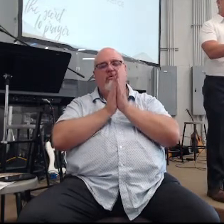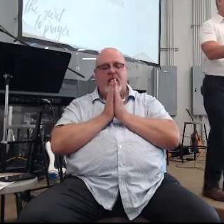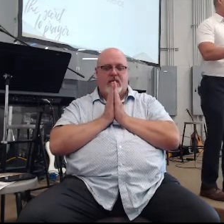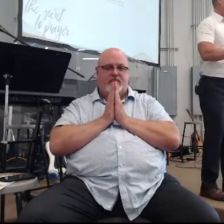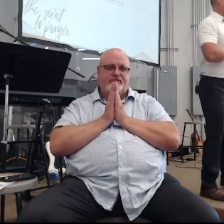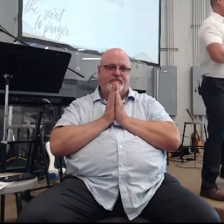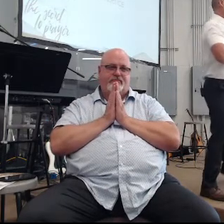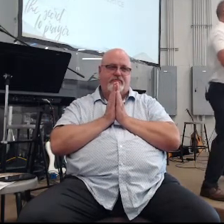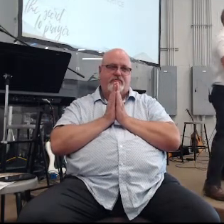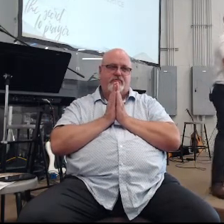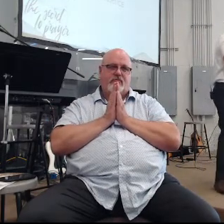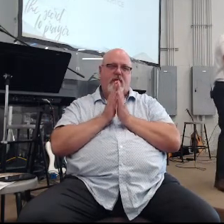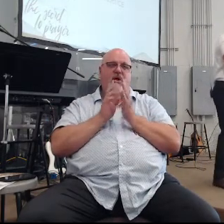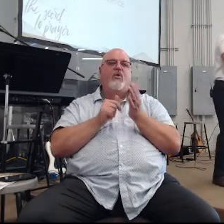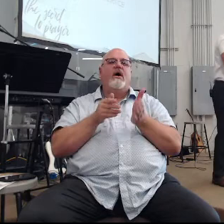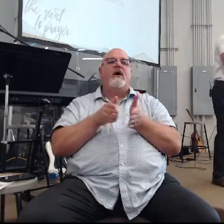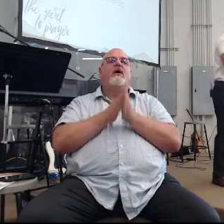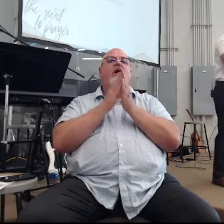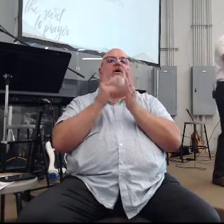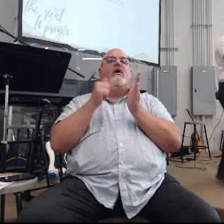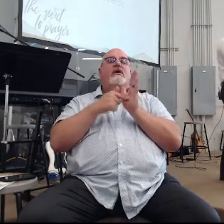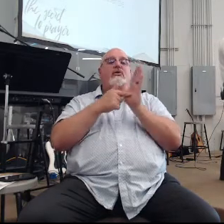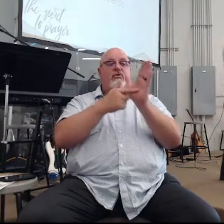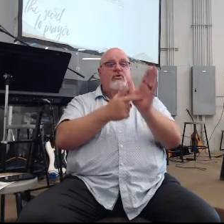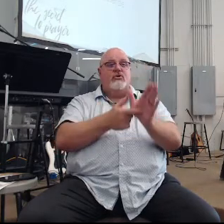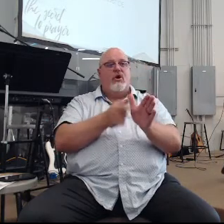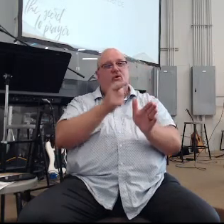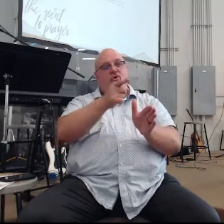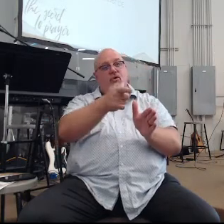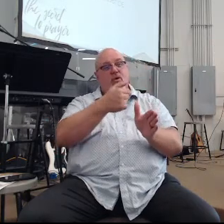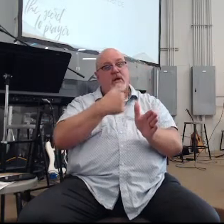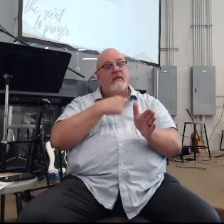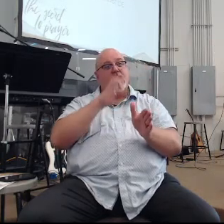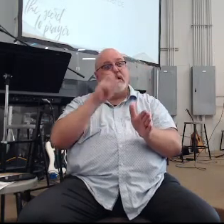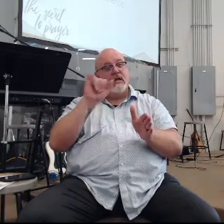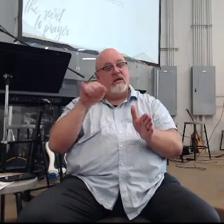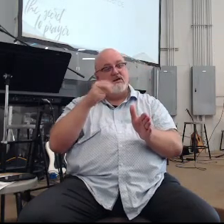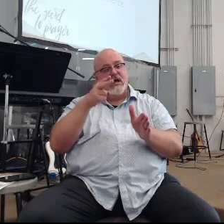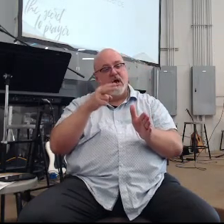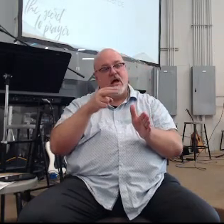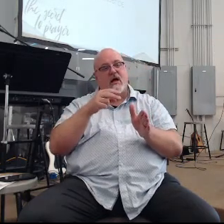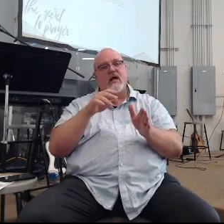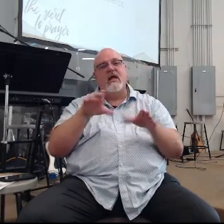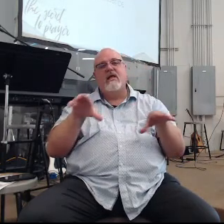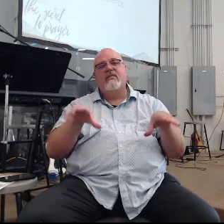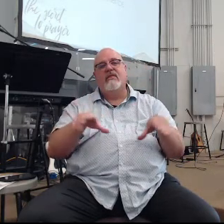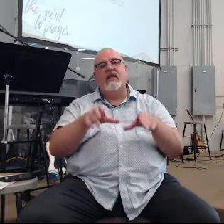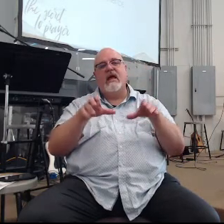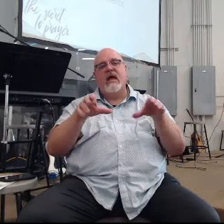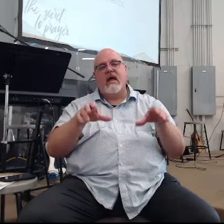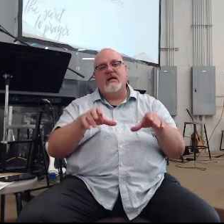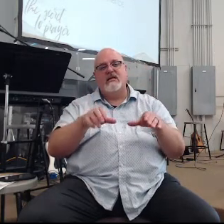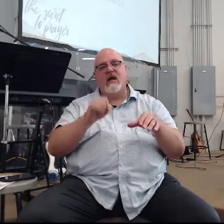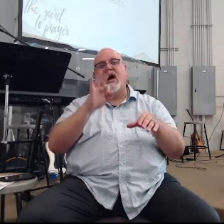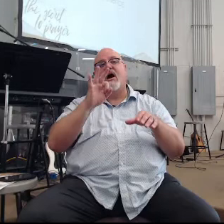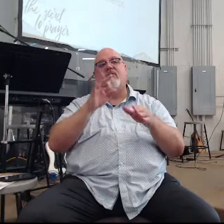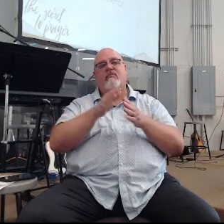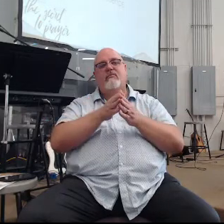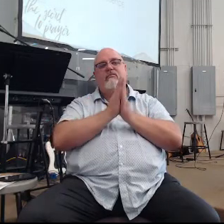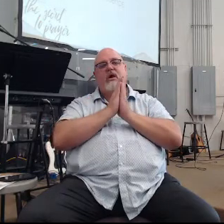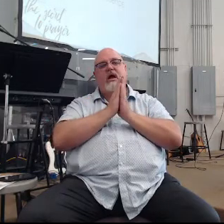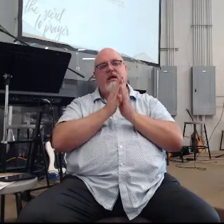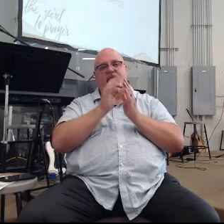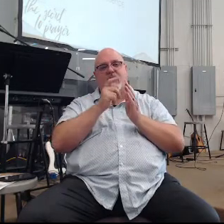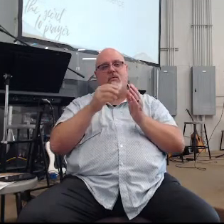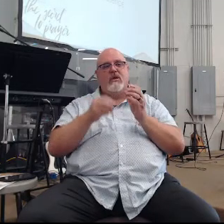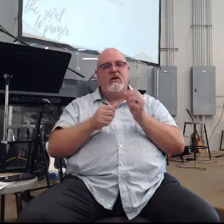what God wants to show Elijah what God wants to show you and me is that it is in the act of praying that we